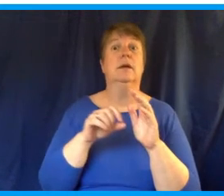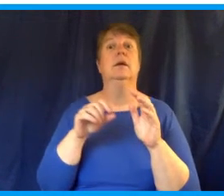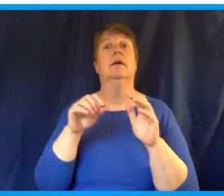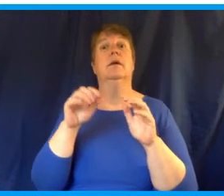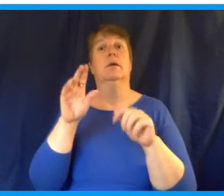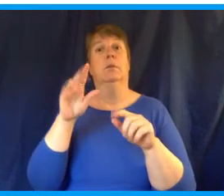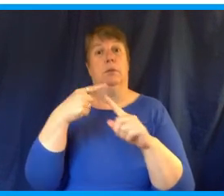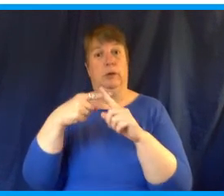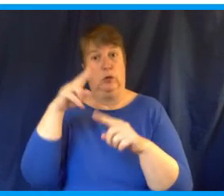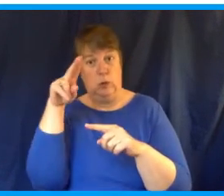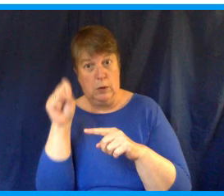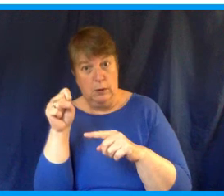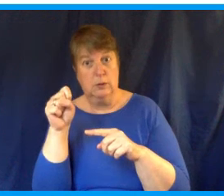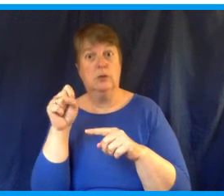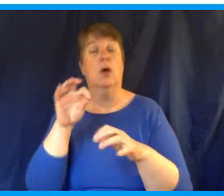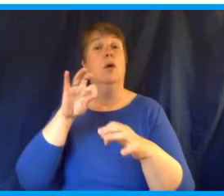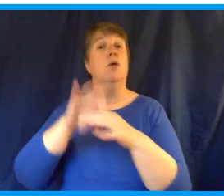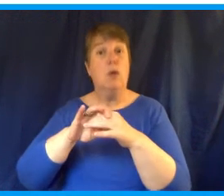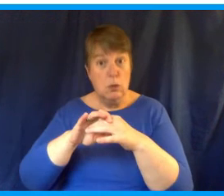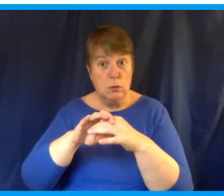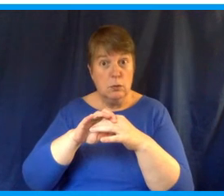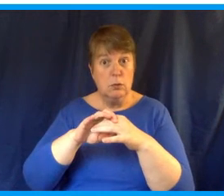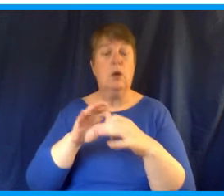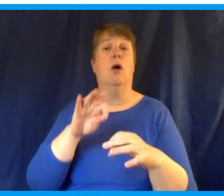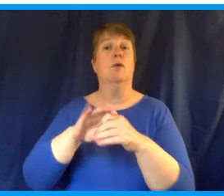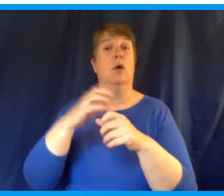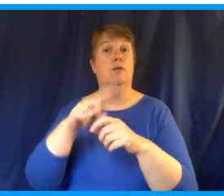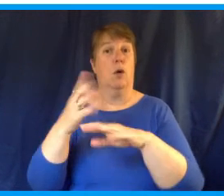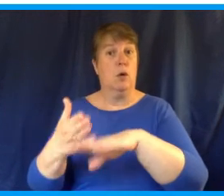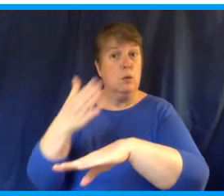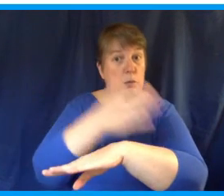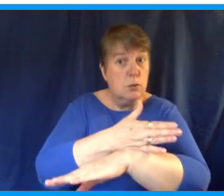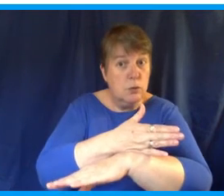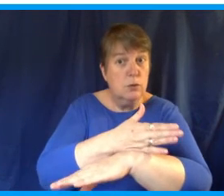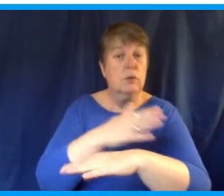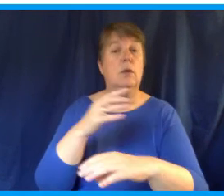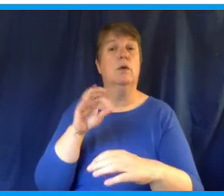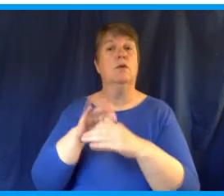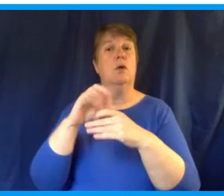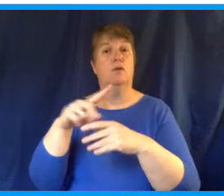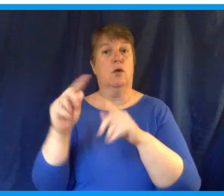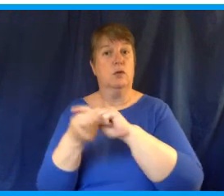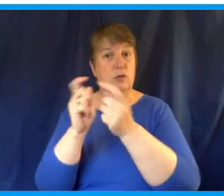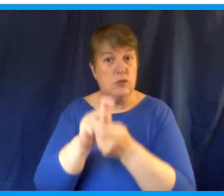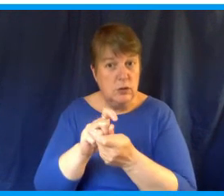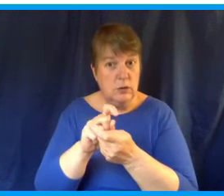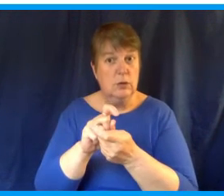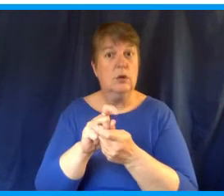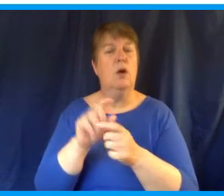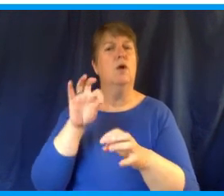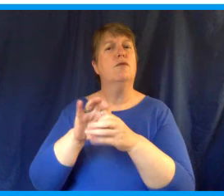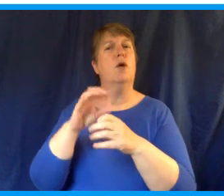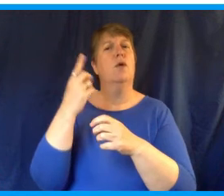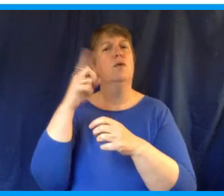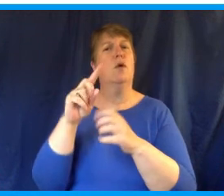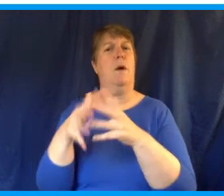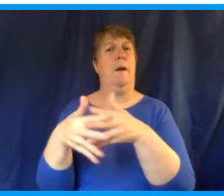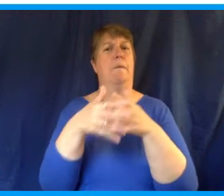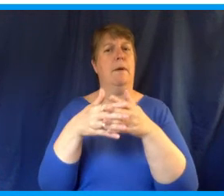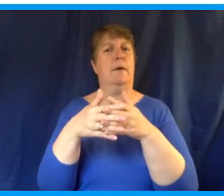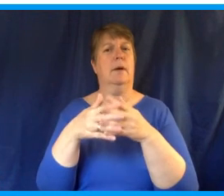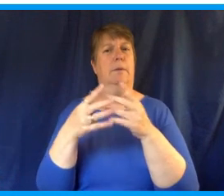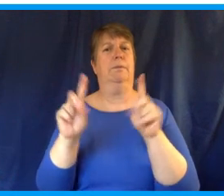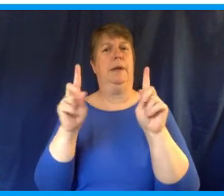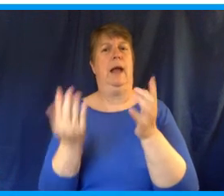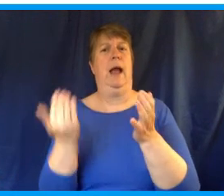for progress, for change, for re-establishing America's leadership in the world, and helping us